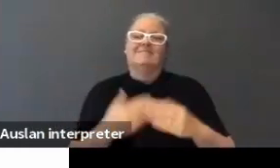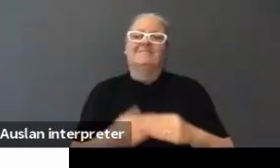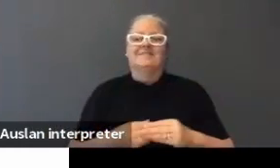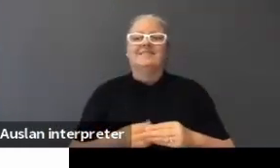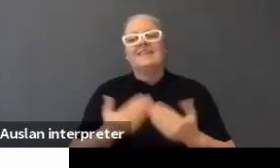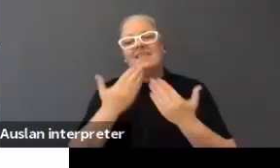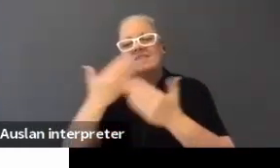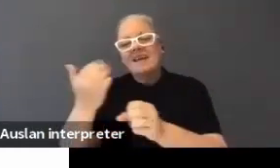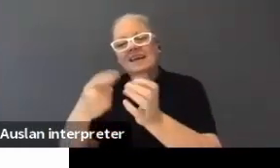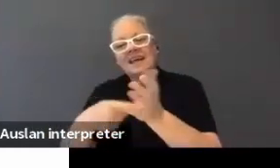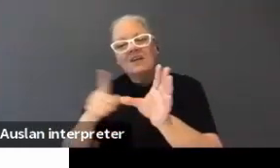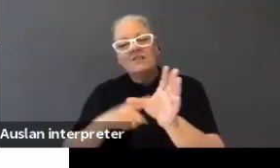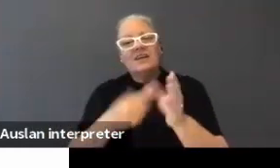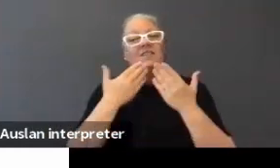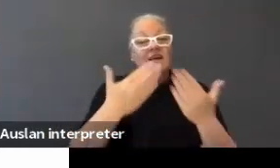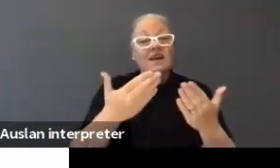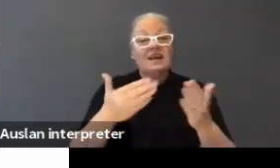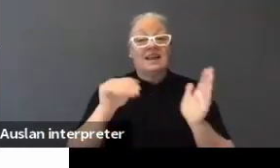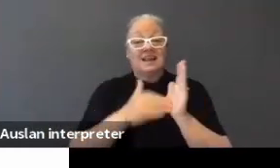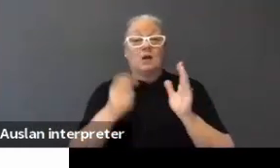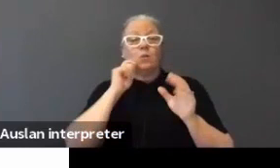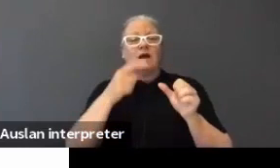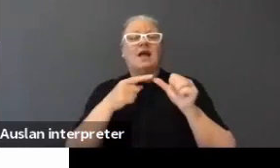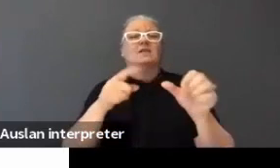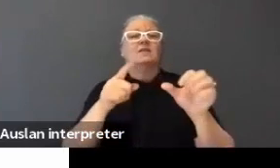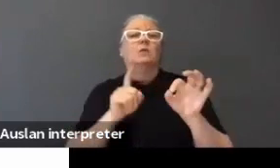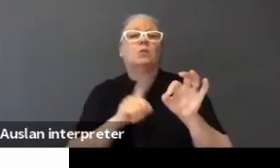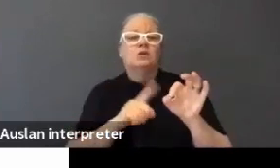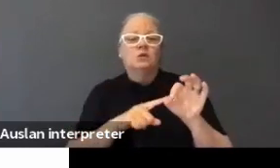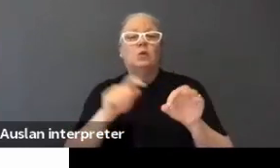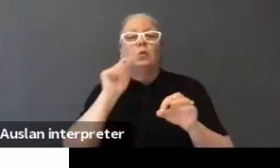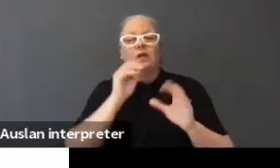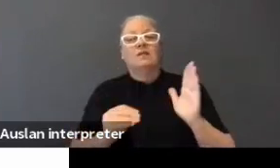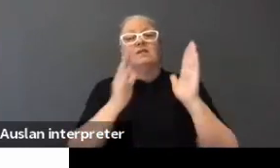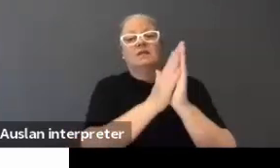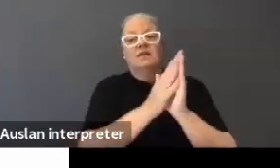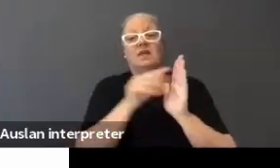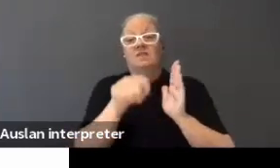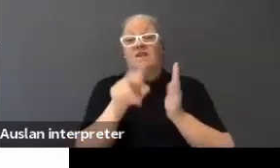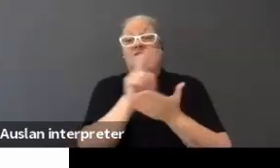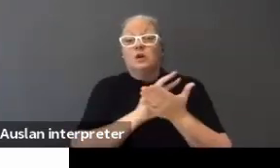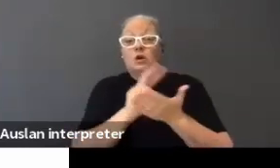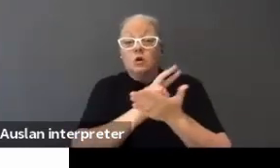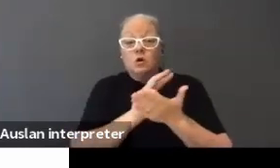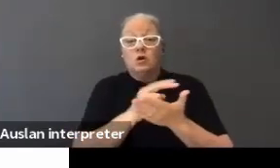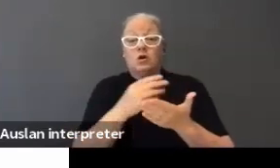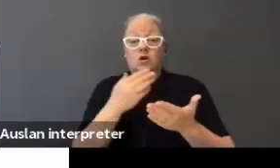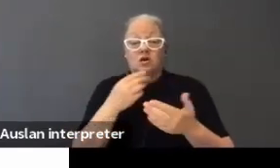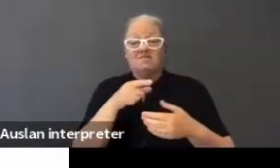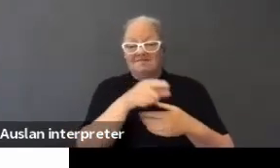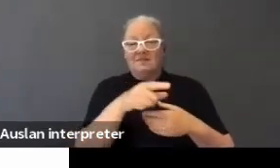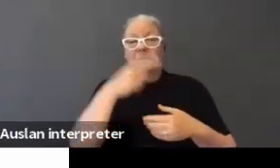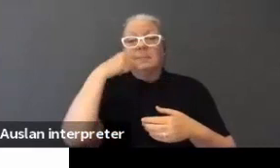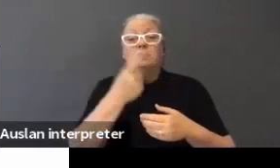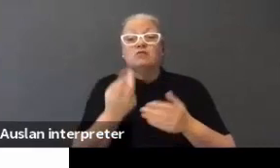And thank you, everybody. And just to confirm, we will answer the questions. They will be posted under the video, which will be on ADCET. And everybody who